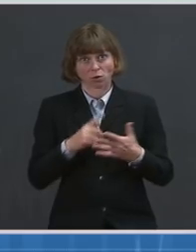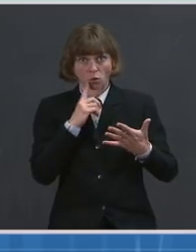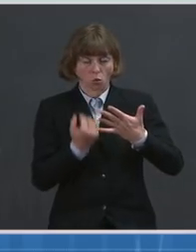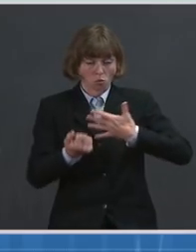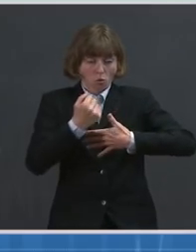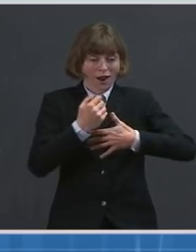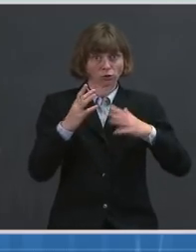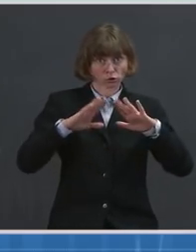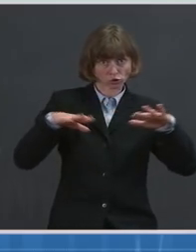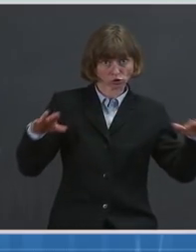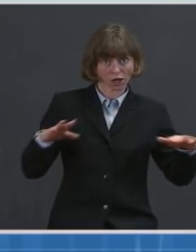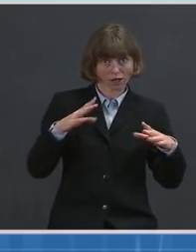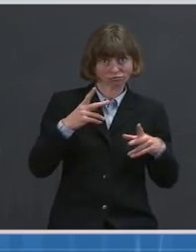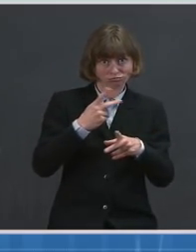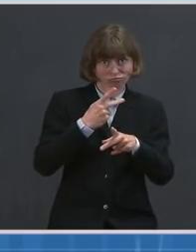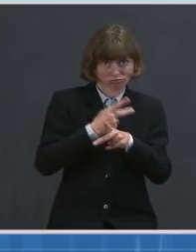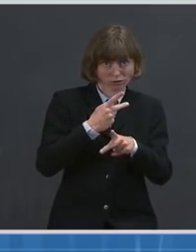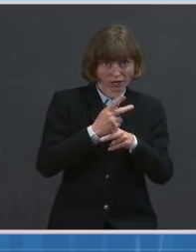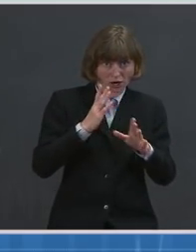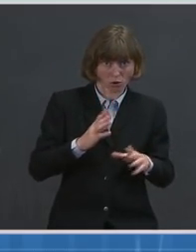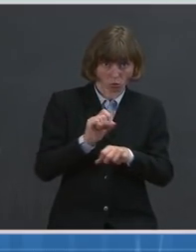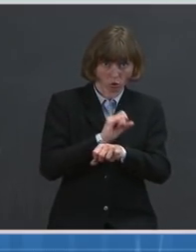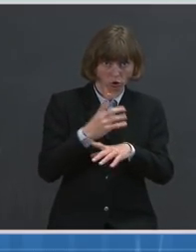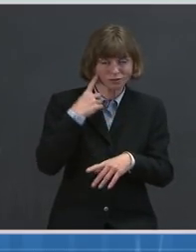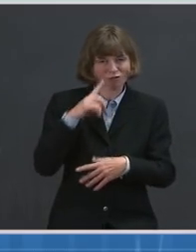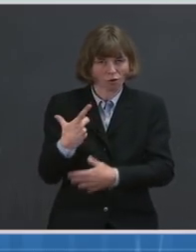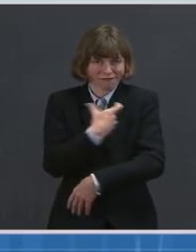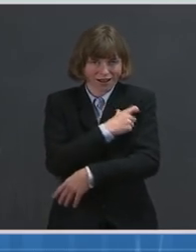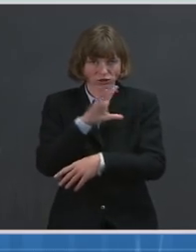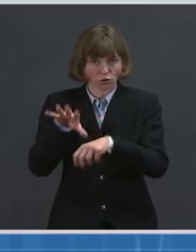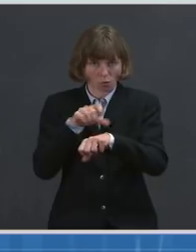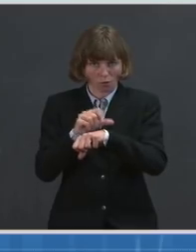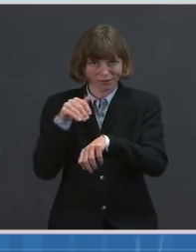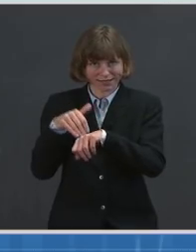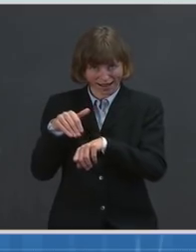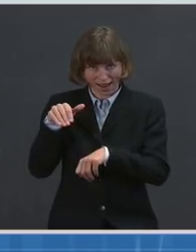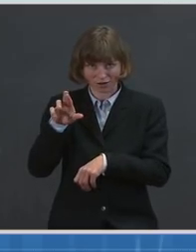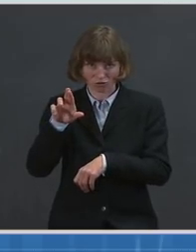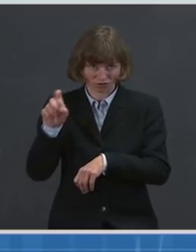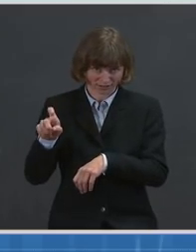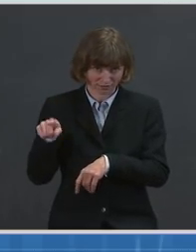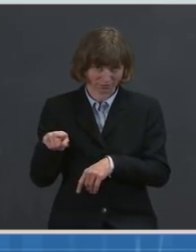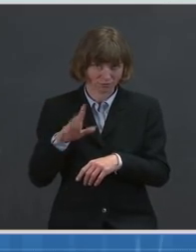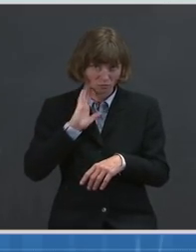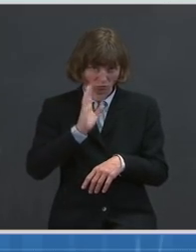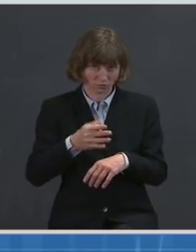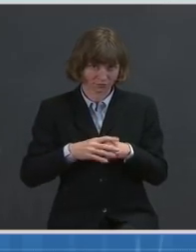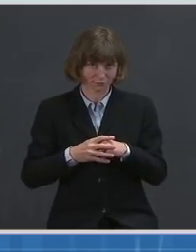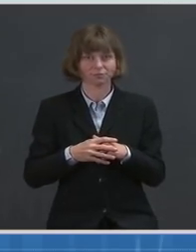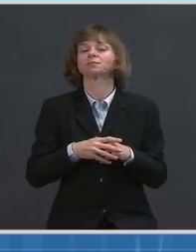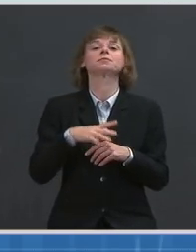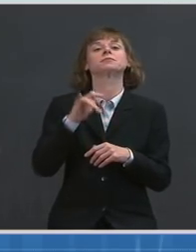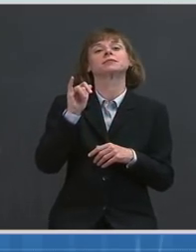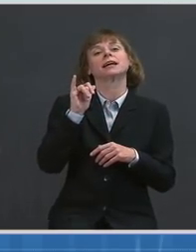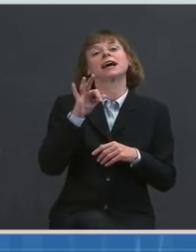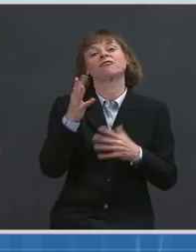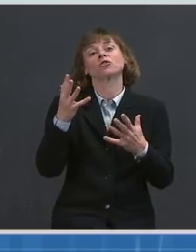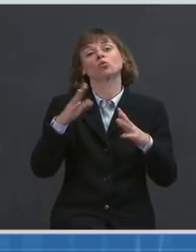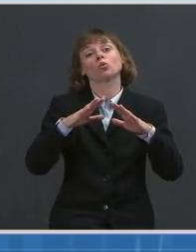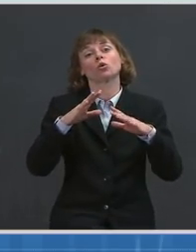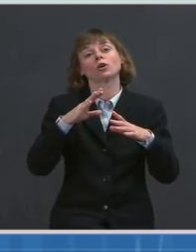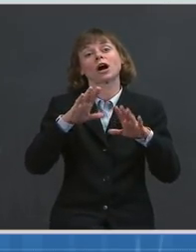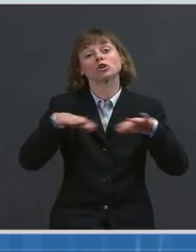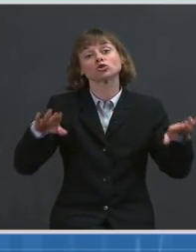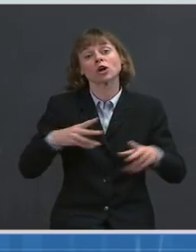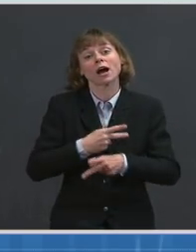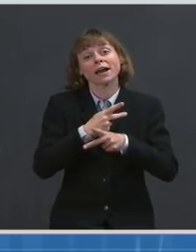for vaccination appointments. If you are a child care worker and want to get vaccinated, please visit CDC.gov and check out the pharmacy